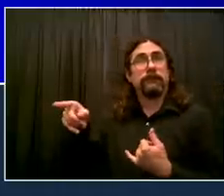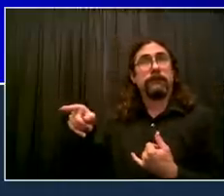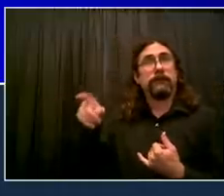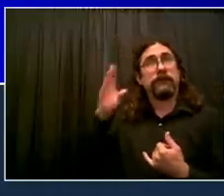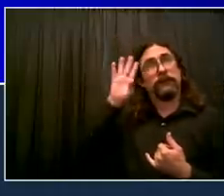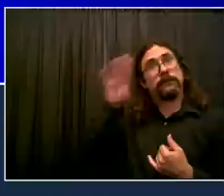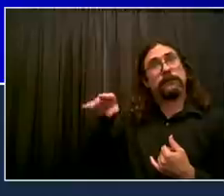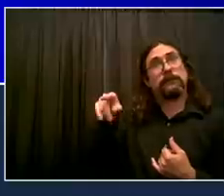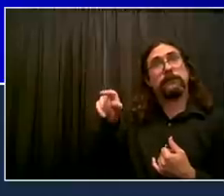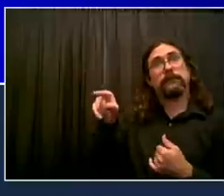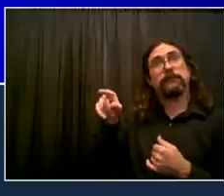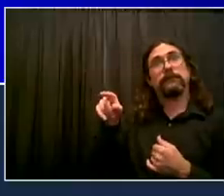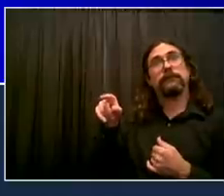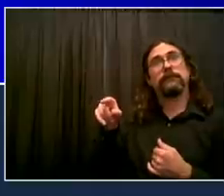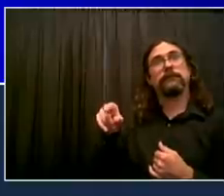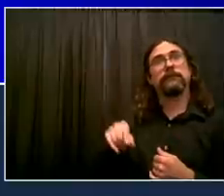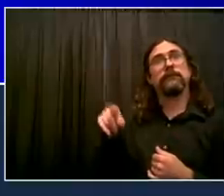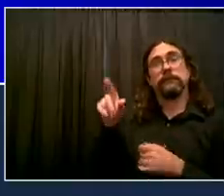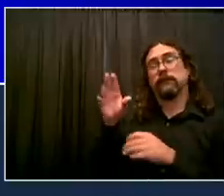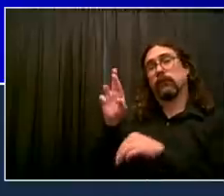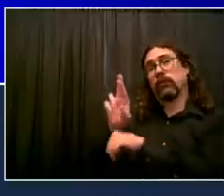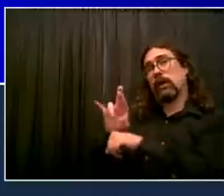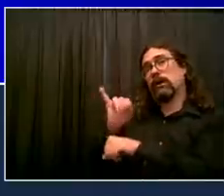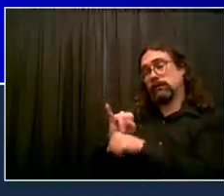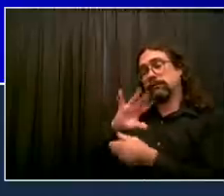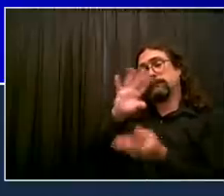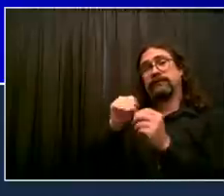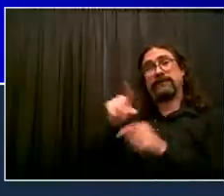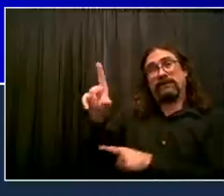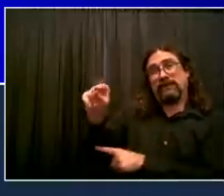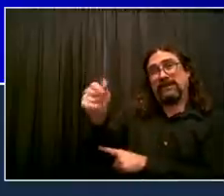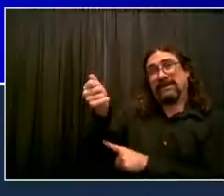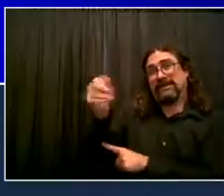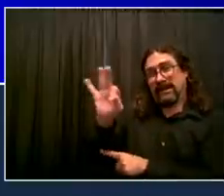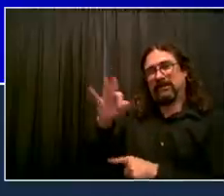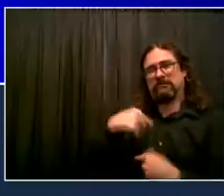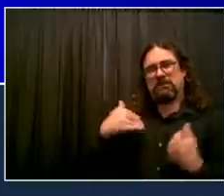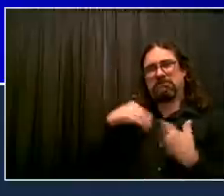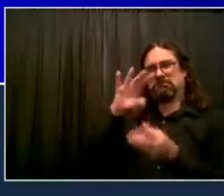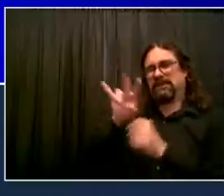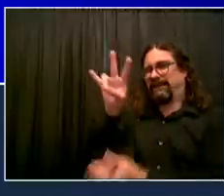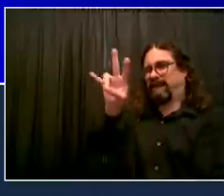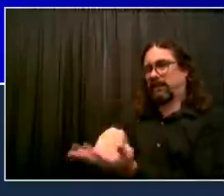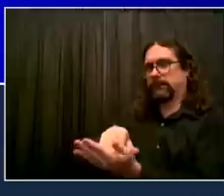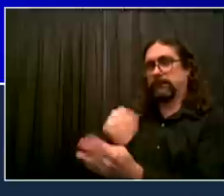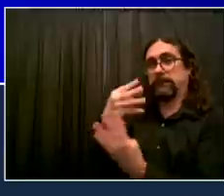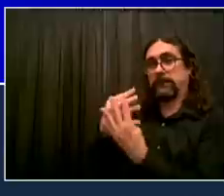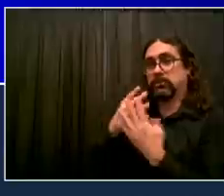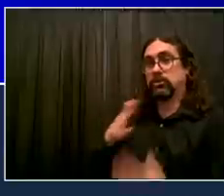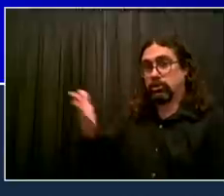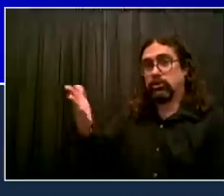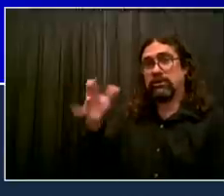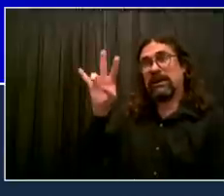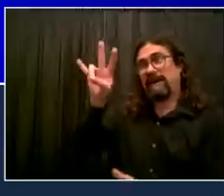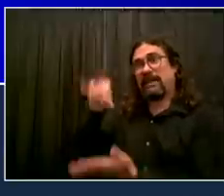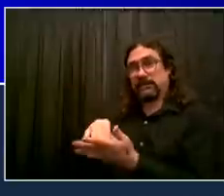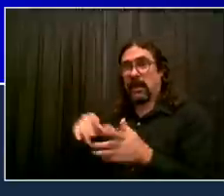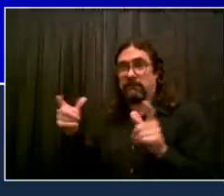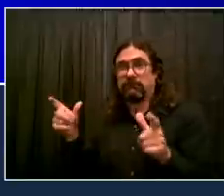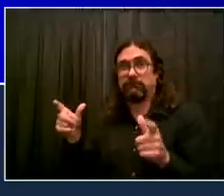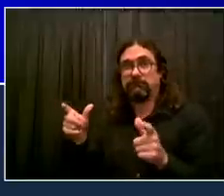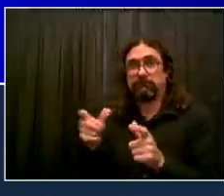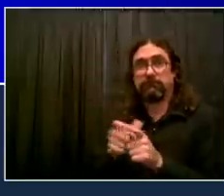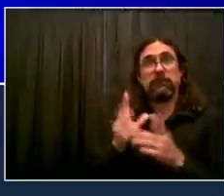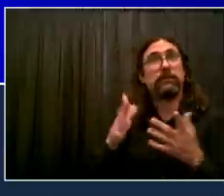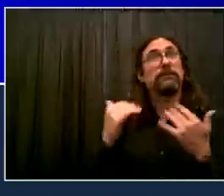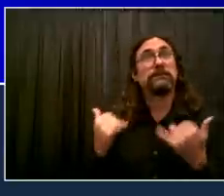By August of this year, it was over 6,000. We're now down to 5,600. We believe in the coming